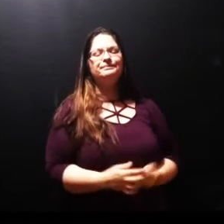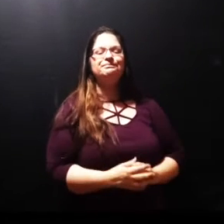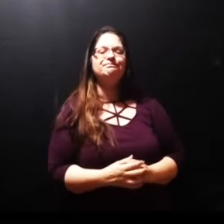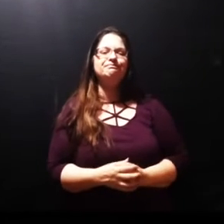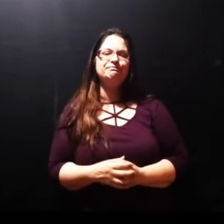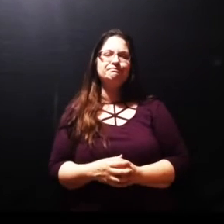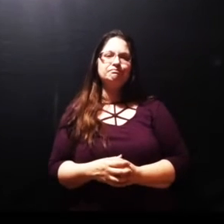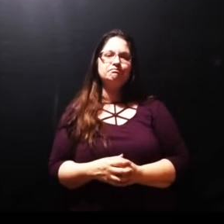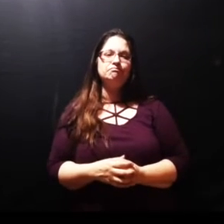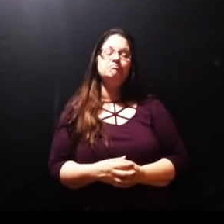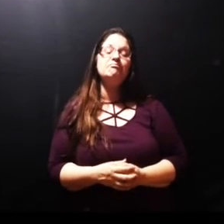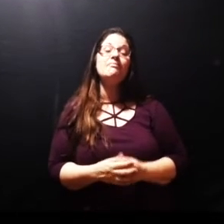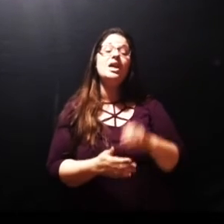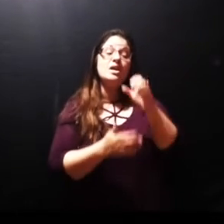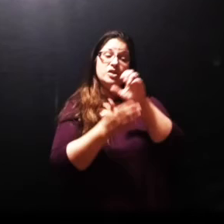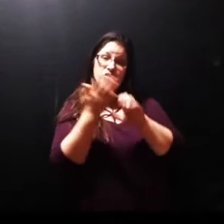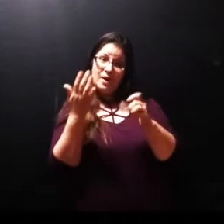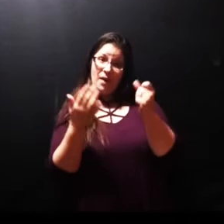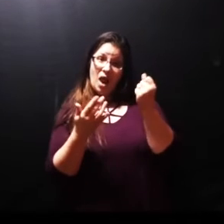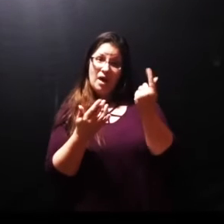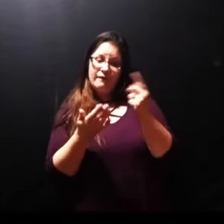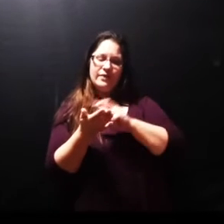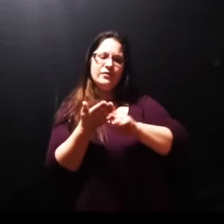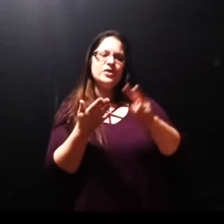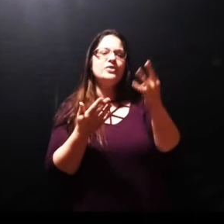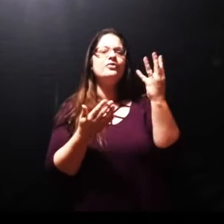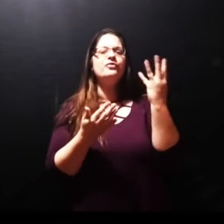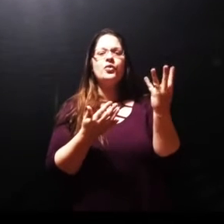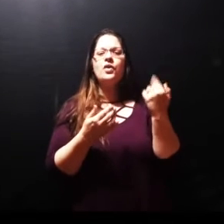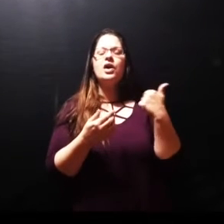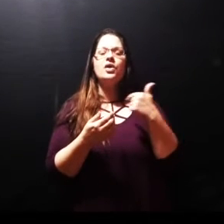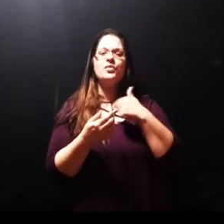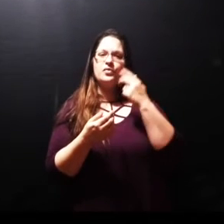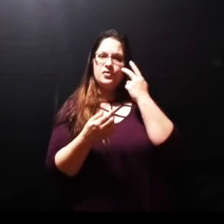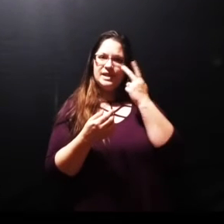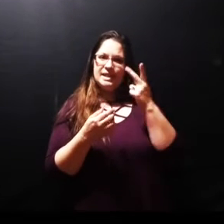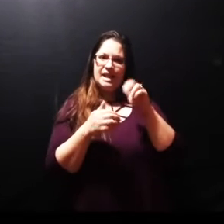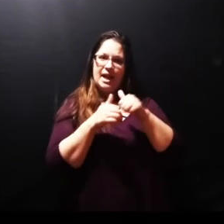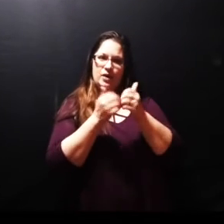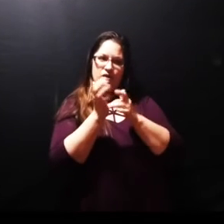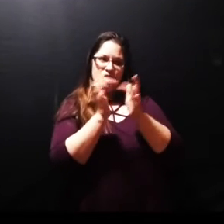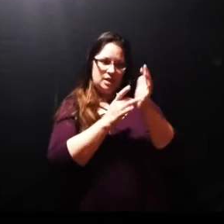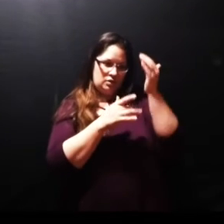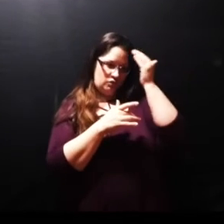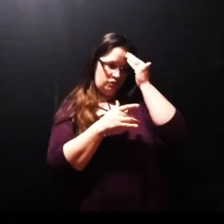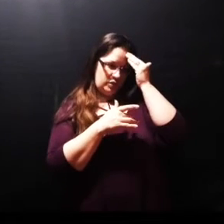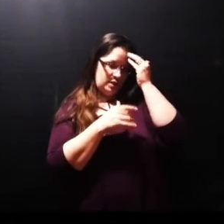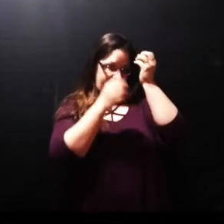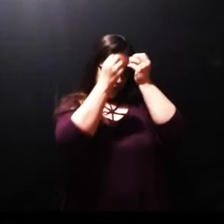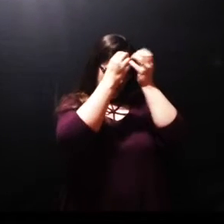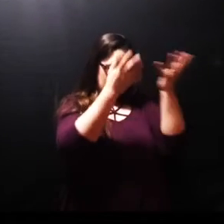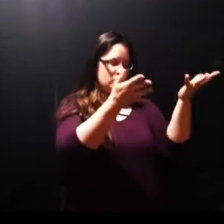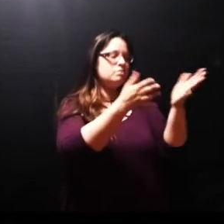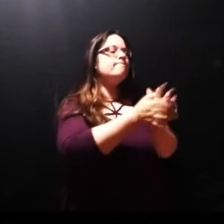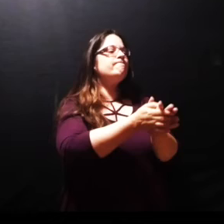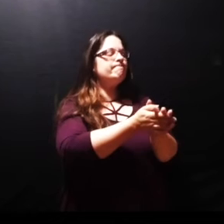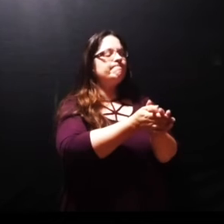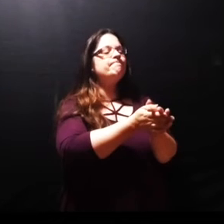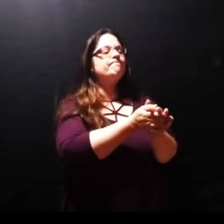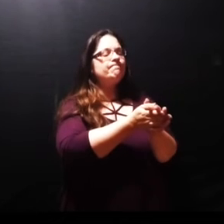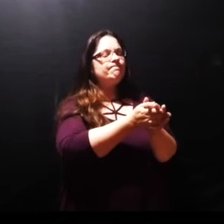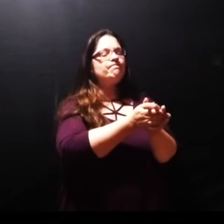in John chapter 11 verse 4 as Jesus gets the message you know it's really not news to him